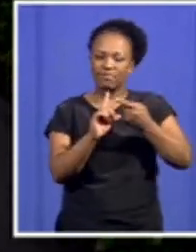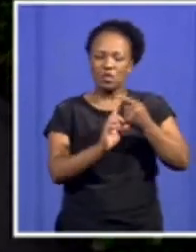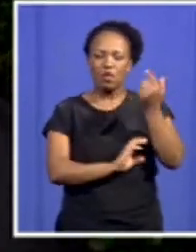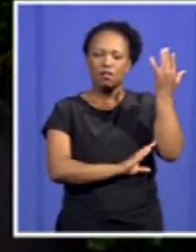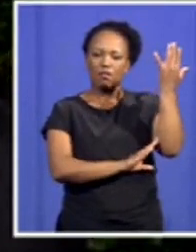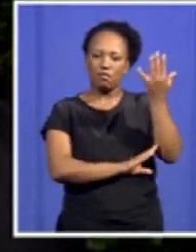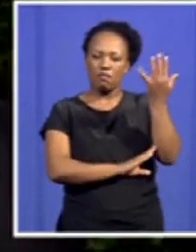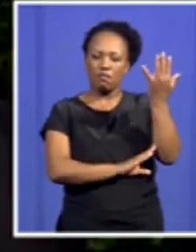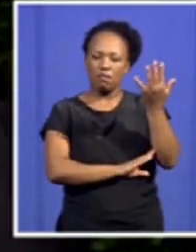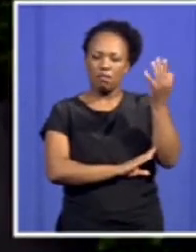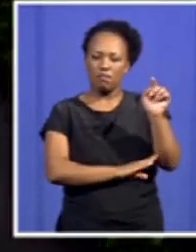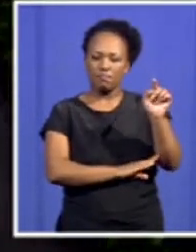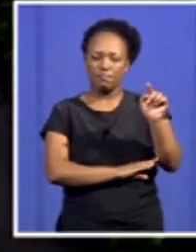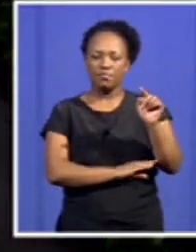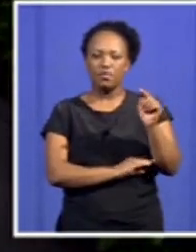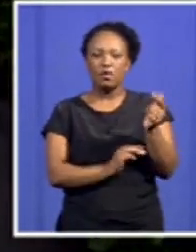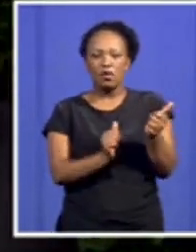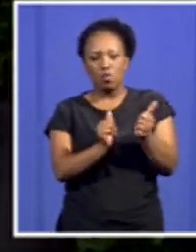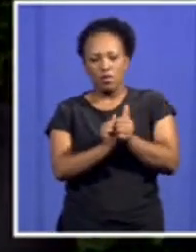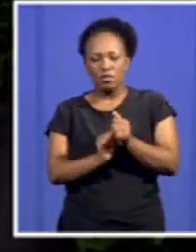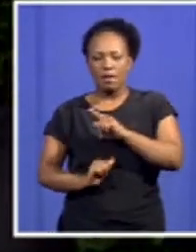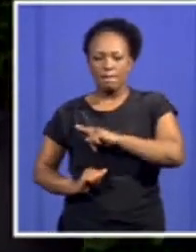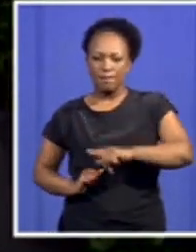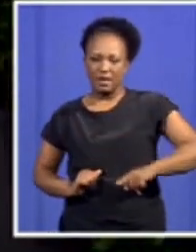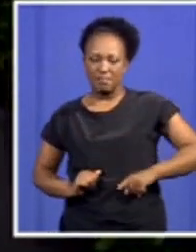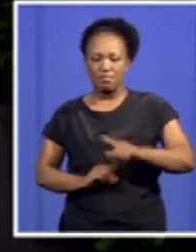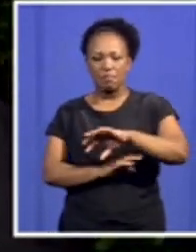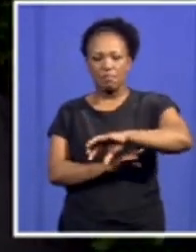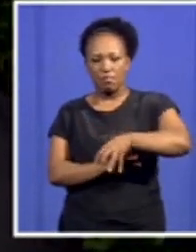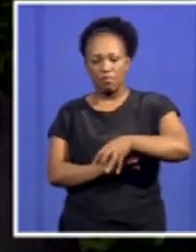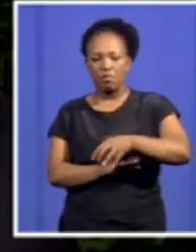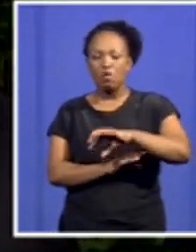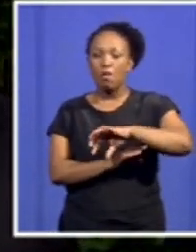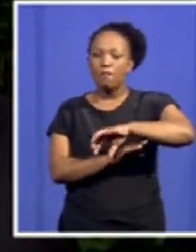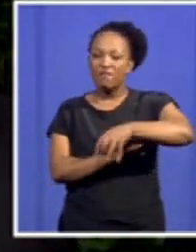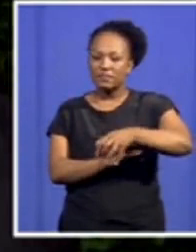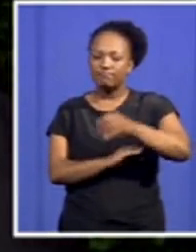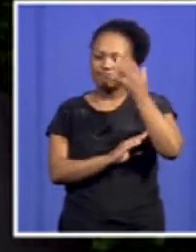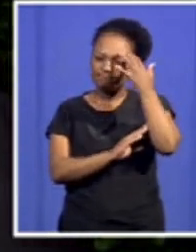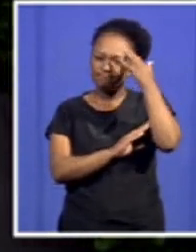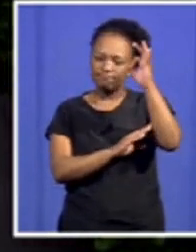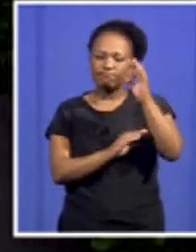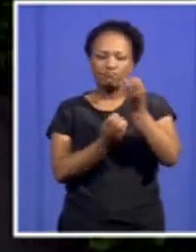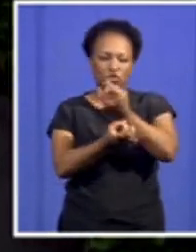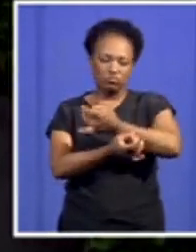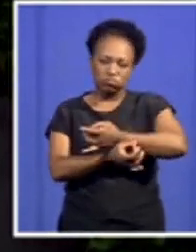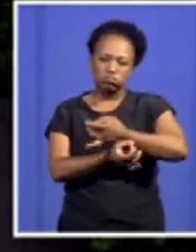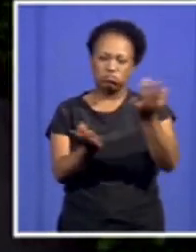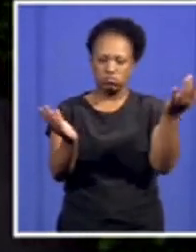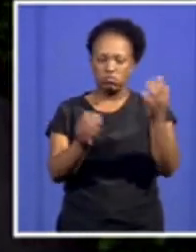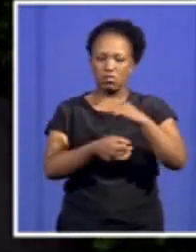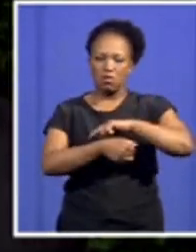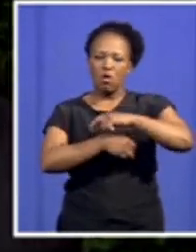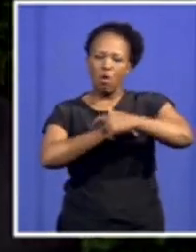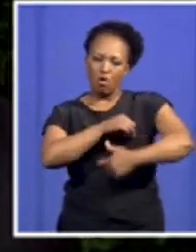Premier of the province for a provincial government message to the Congress. And the Congress's purpose is to